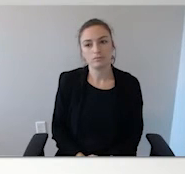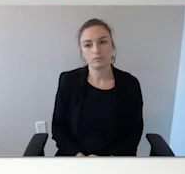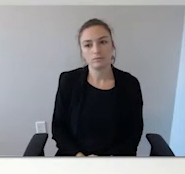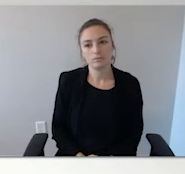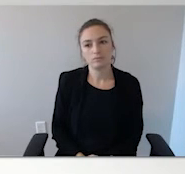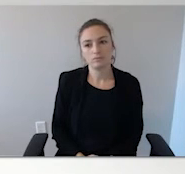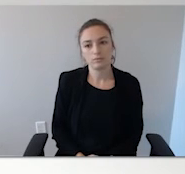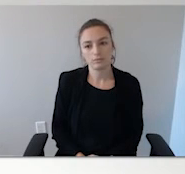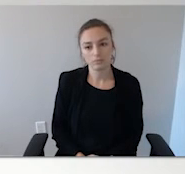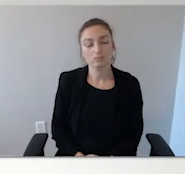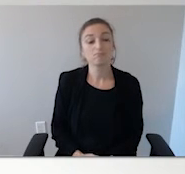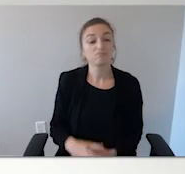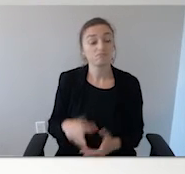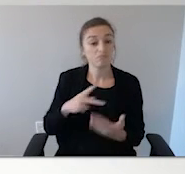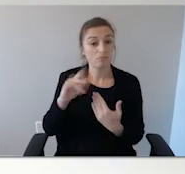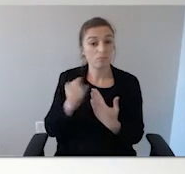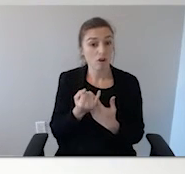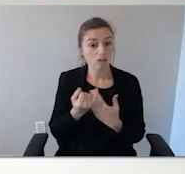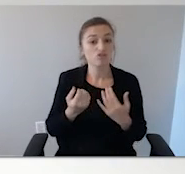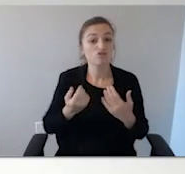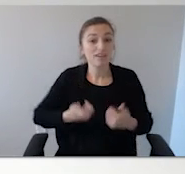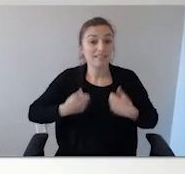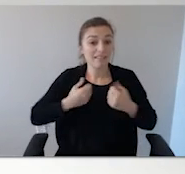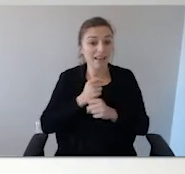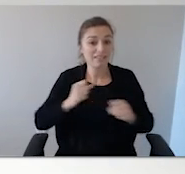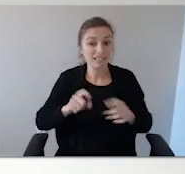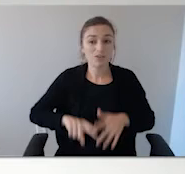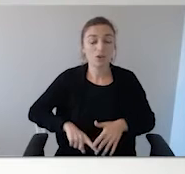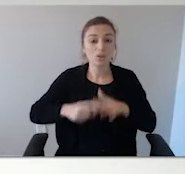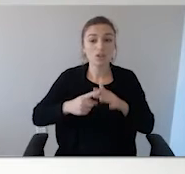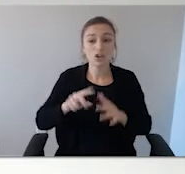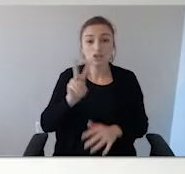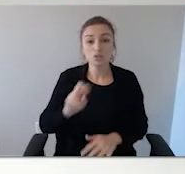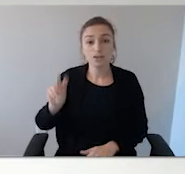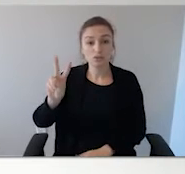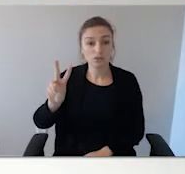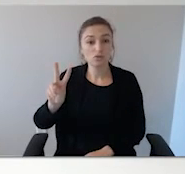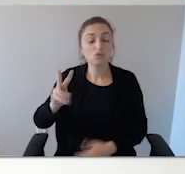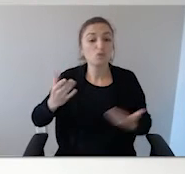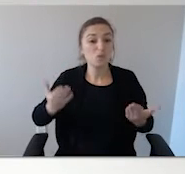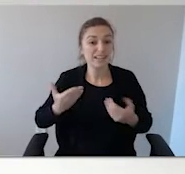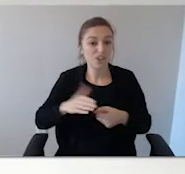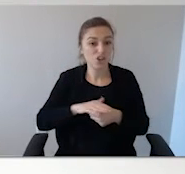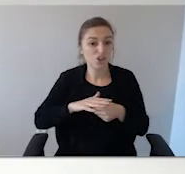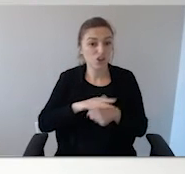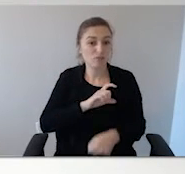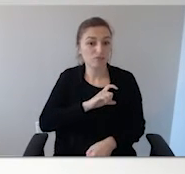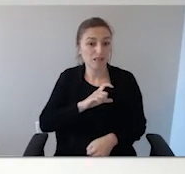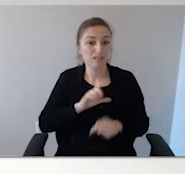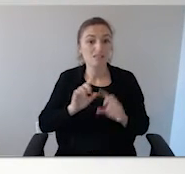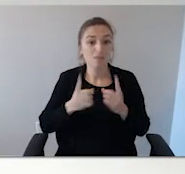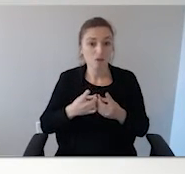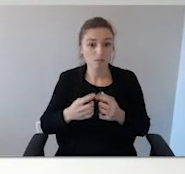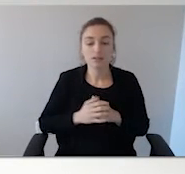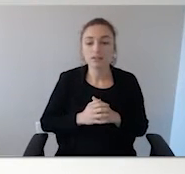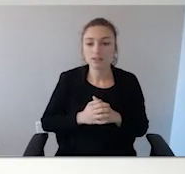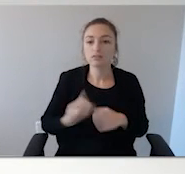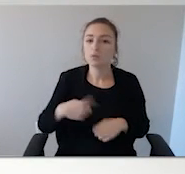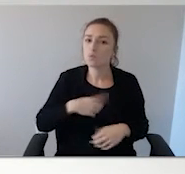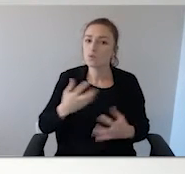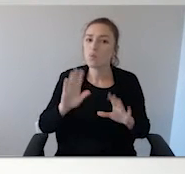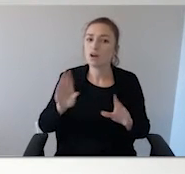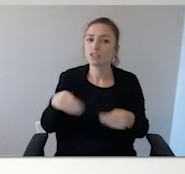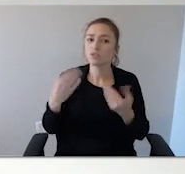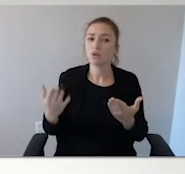Project Lifesaver was implemented in 2002 at the Lynchburg Sheriff's Office. We wanted to offer this to the citizens